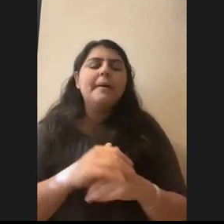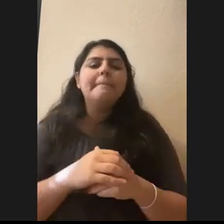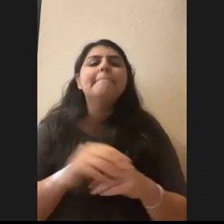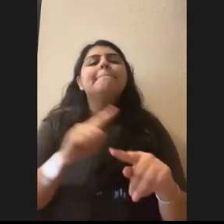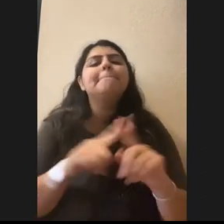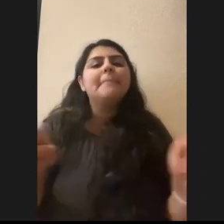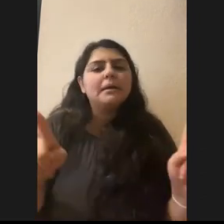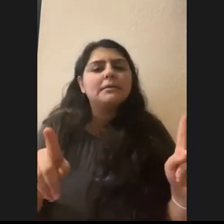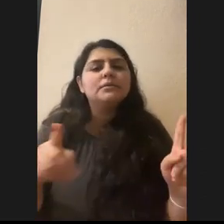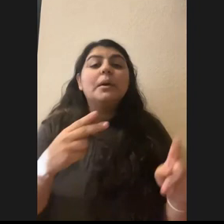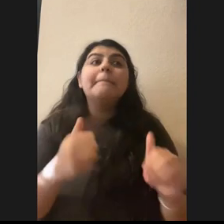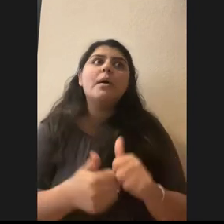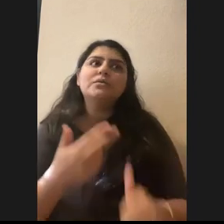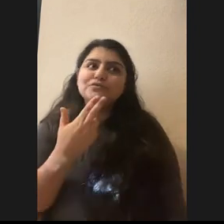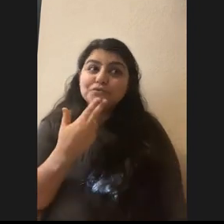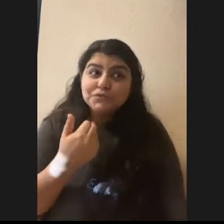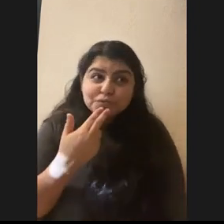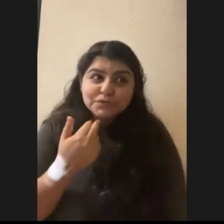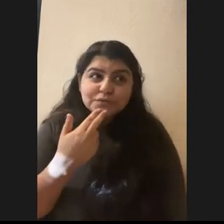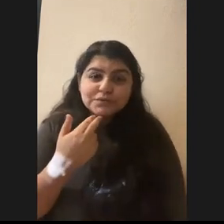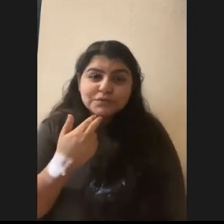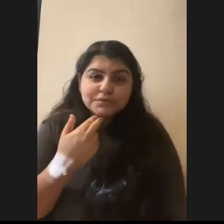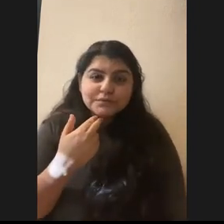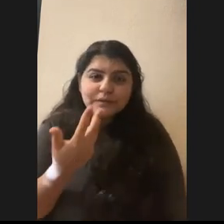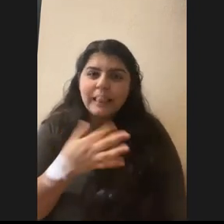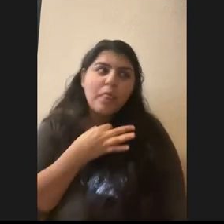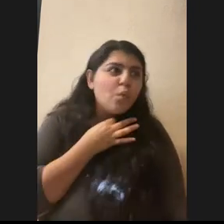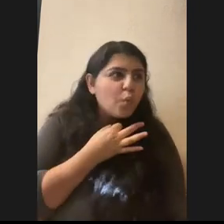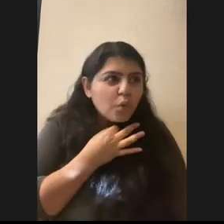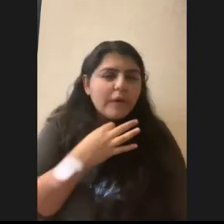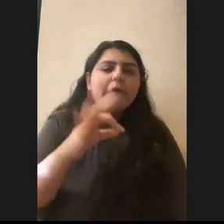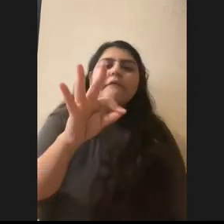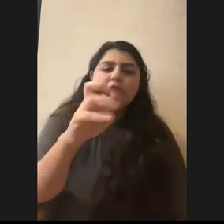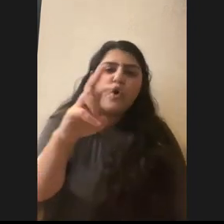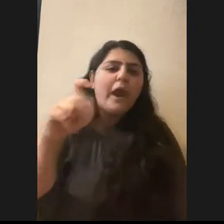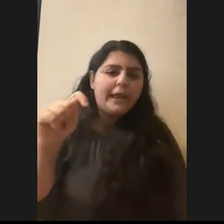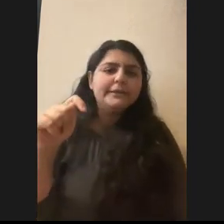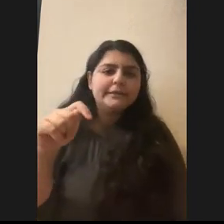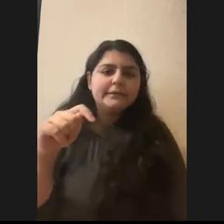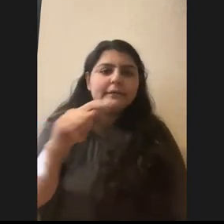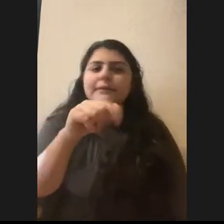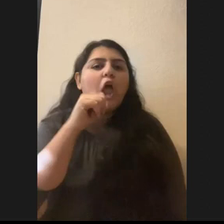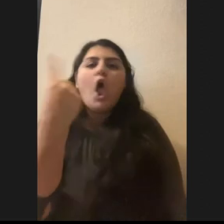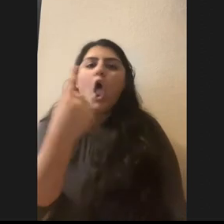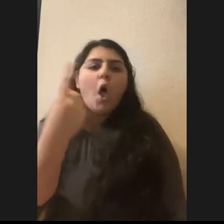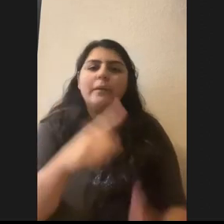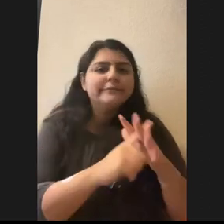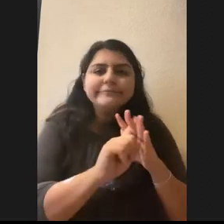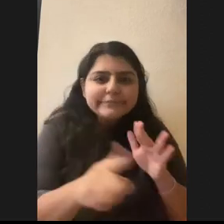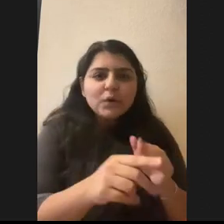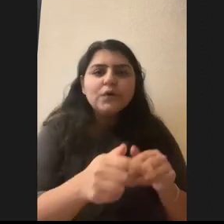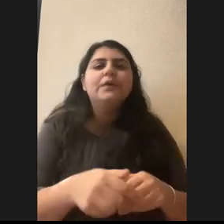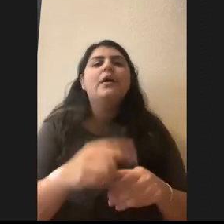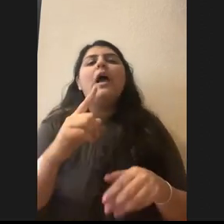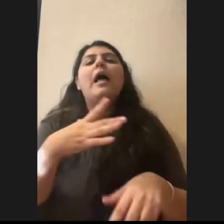most cute and I mean, curious would be the ferrets. Um, they don't always run. They like to know what you